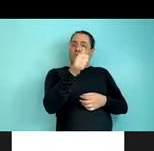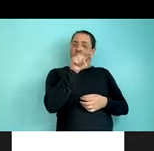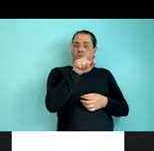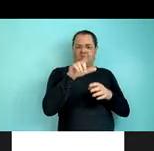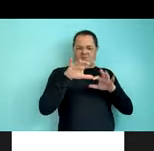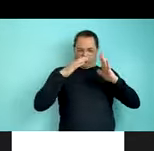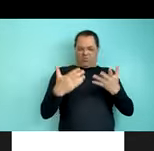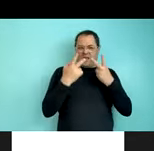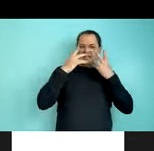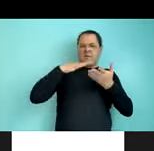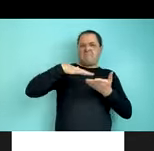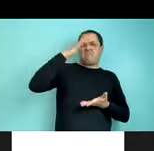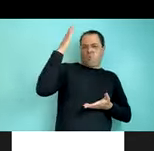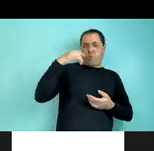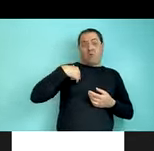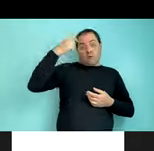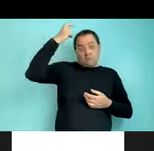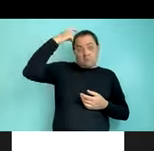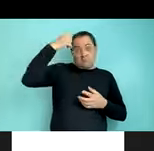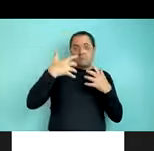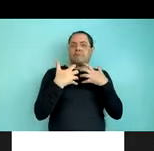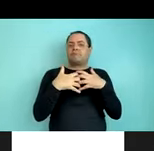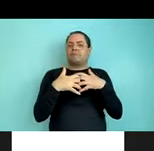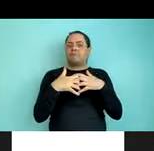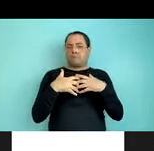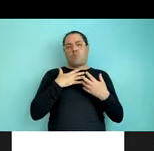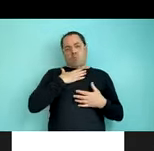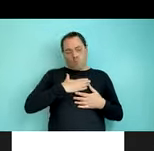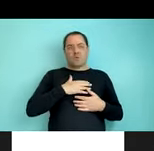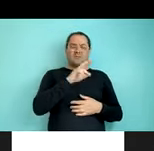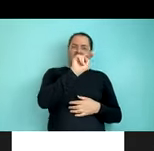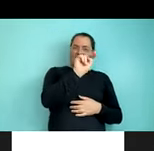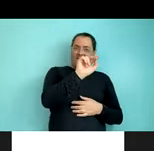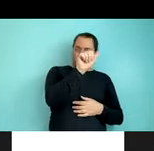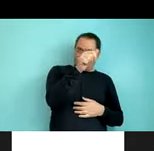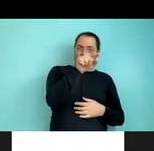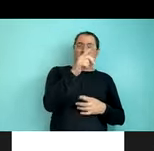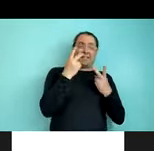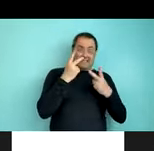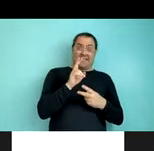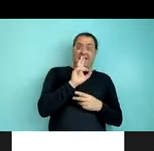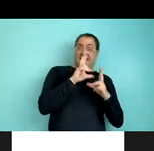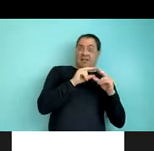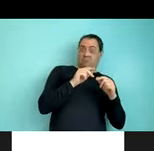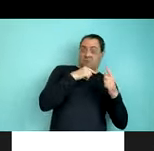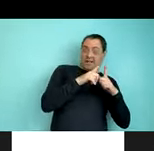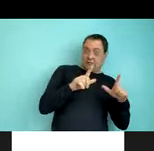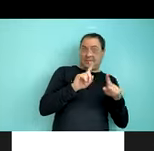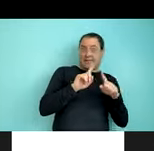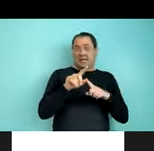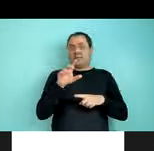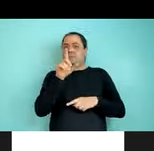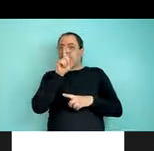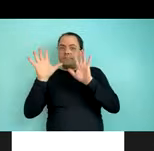First is the cognitive bias from the noun first order, and evidence for this came from an emerging language and silent gesture. And second is the learning